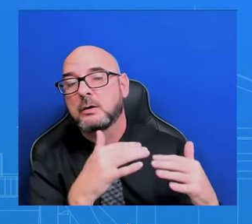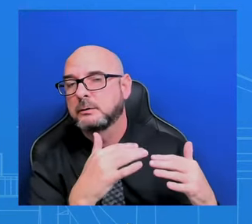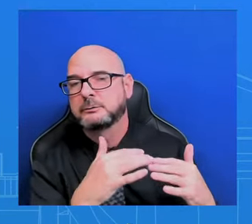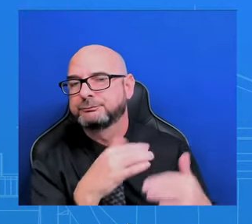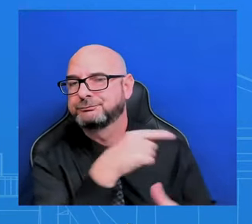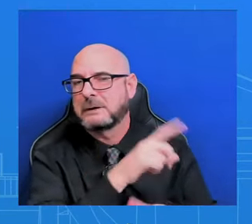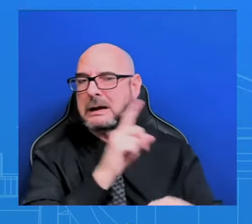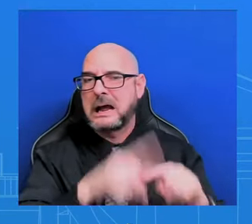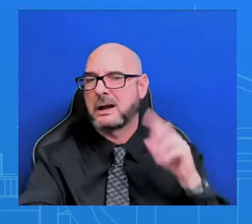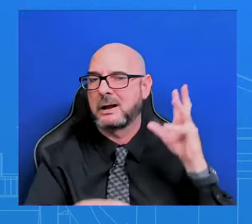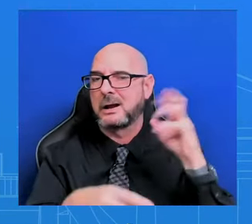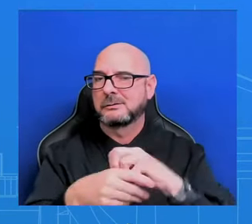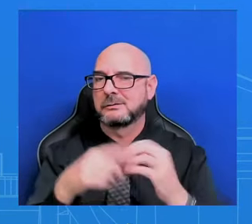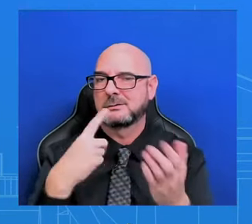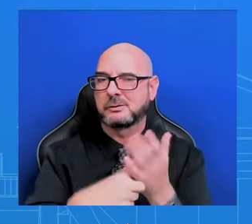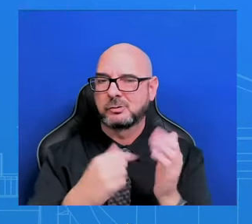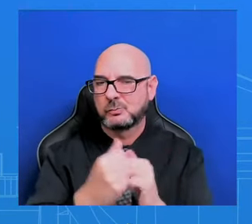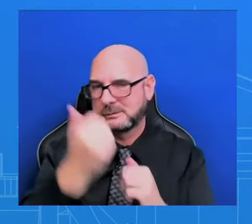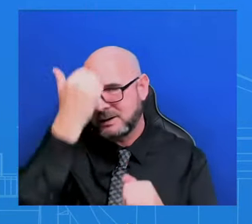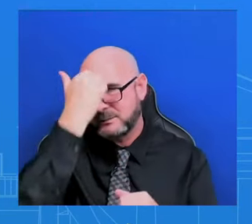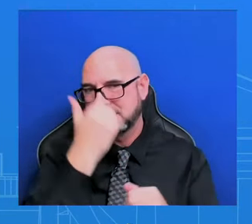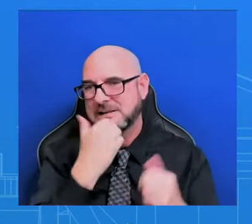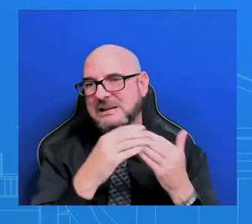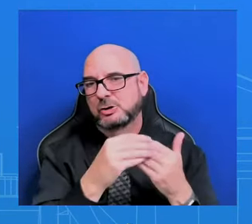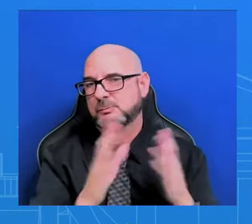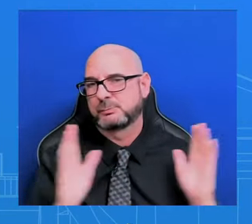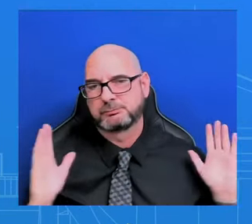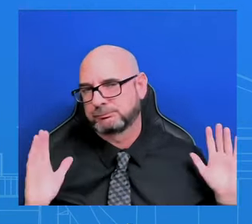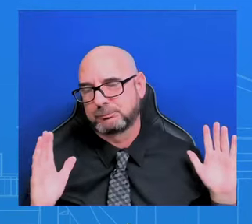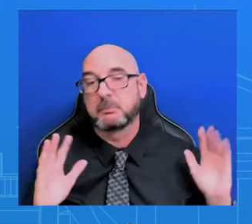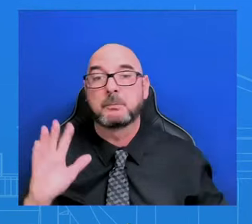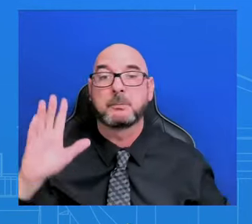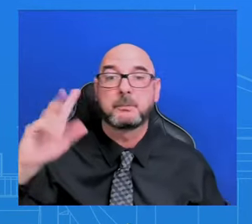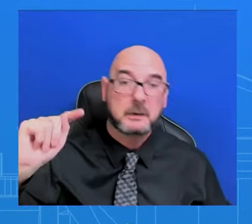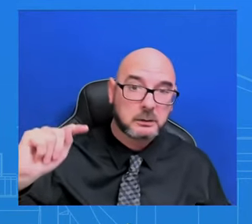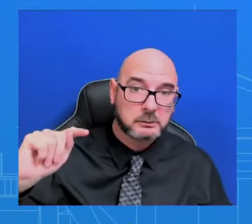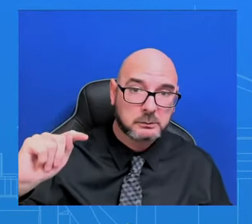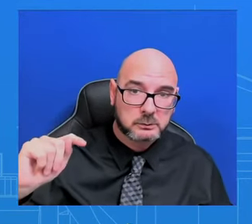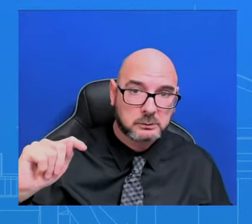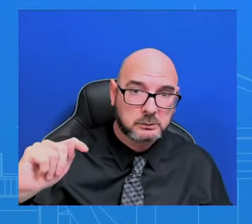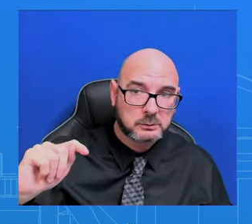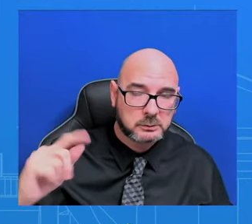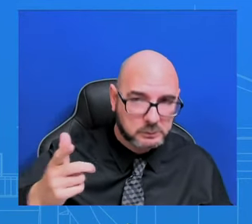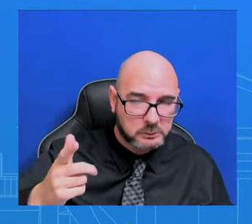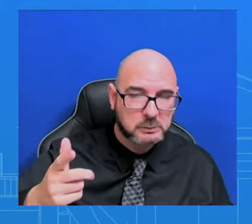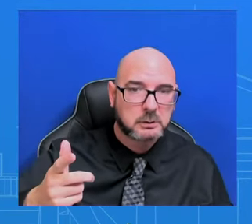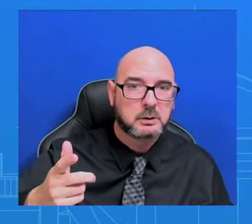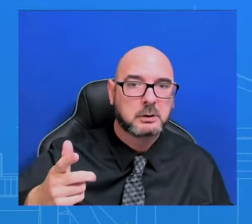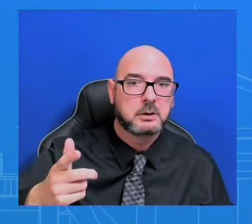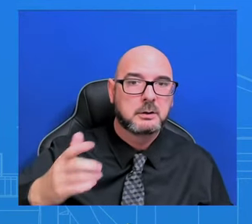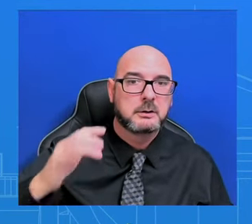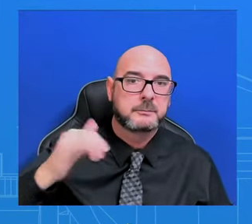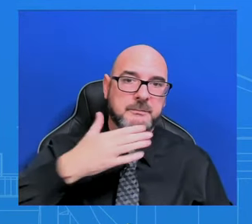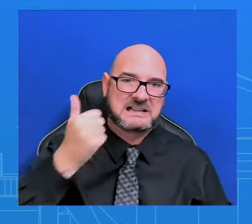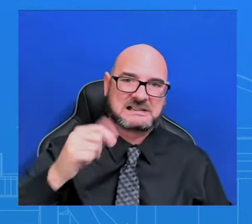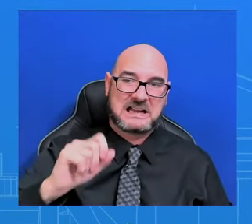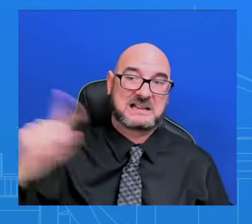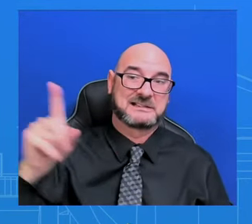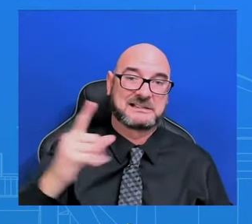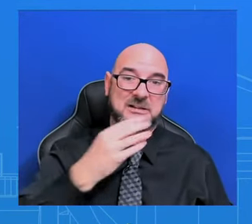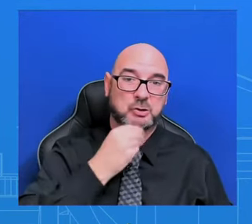how that's actualized, I think I'd refer to the Israeli defense forces to speak to, and I'm not,